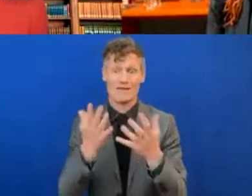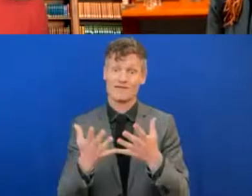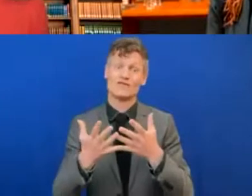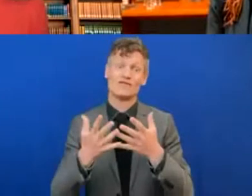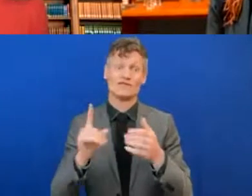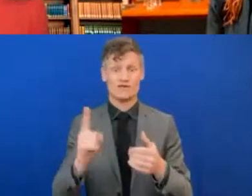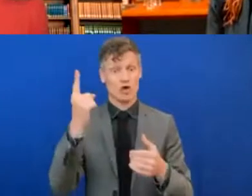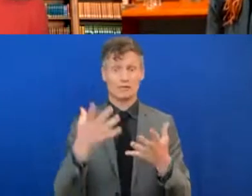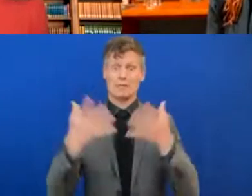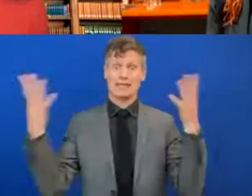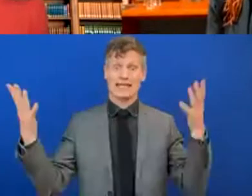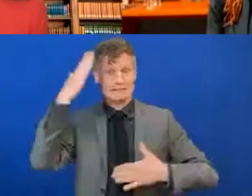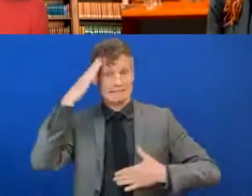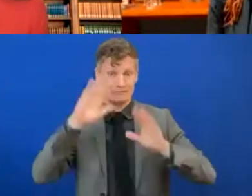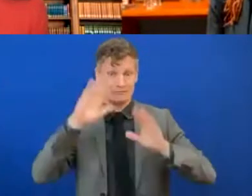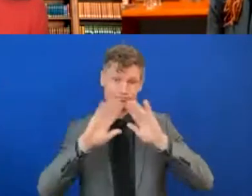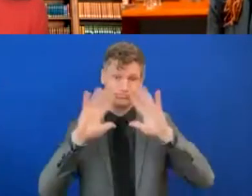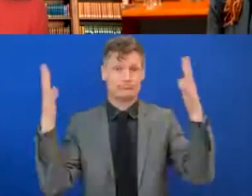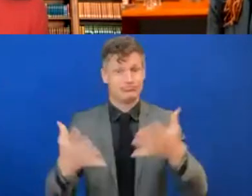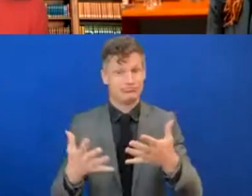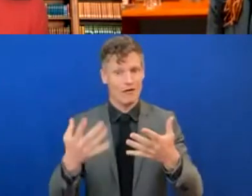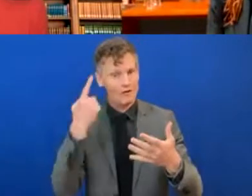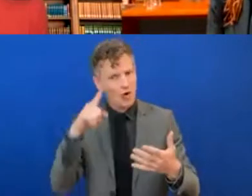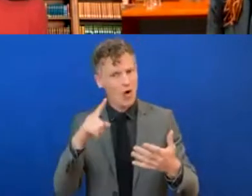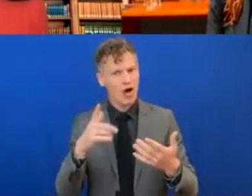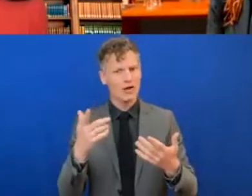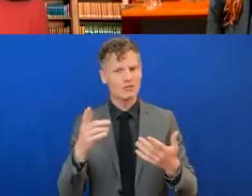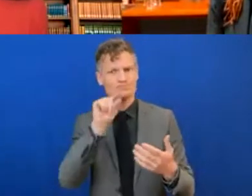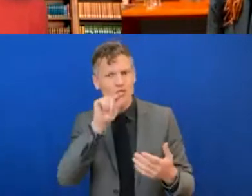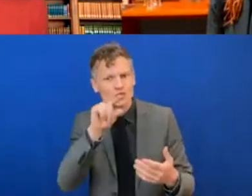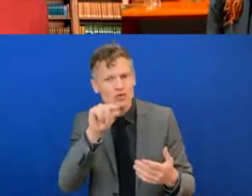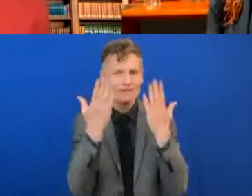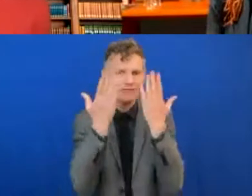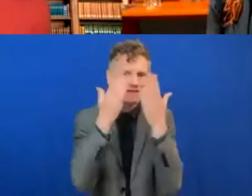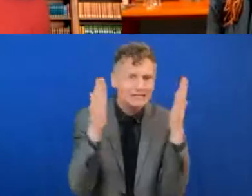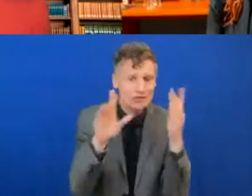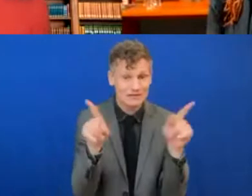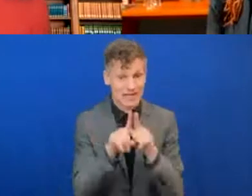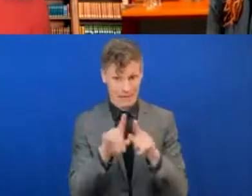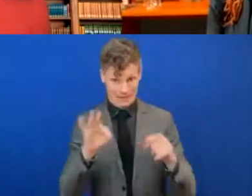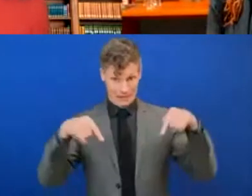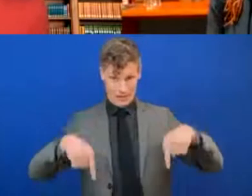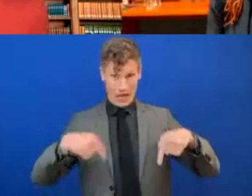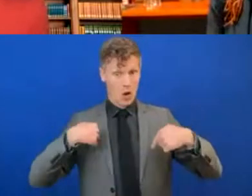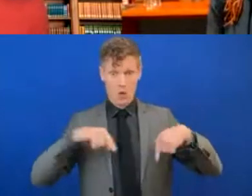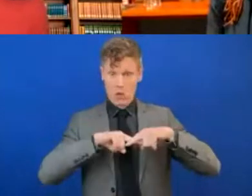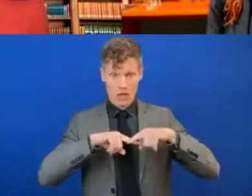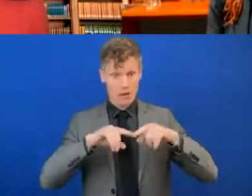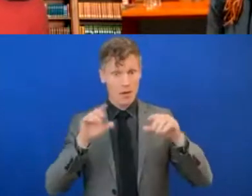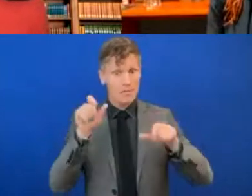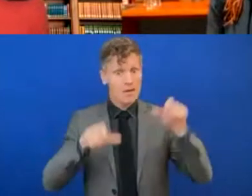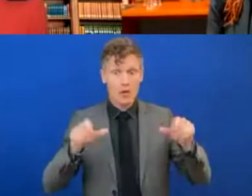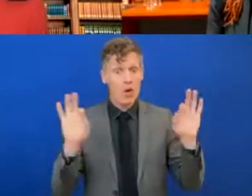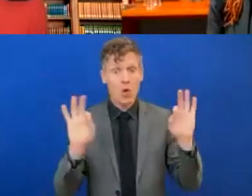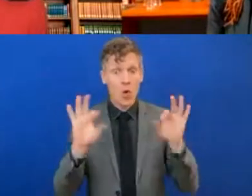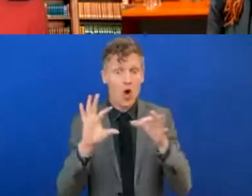I just want us who are here on this platform right now, if we were not connected in this pandemic, where would we have been?